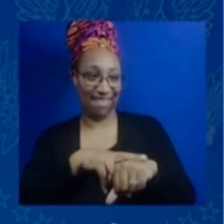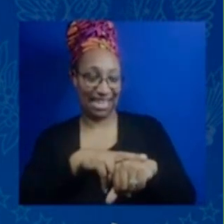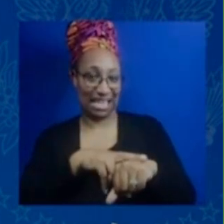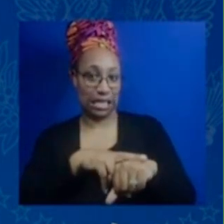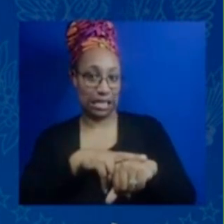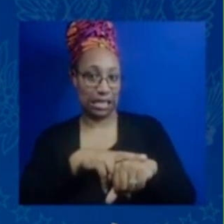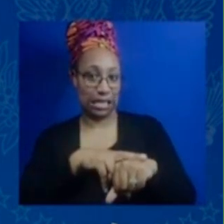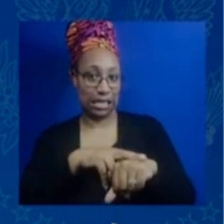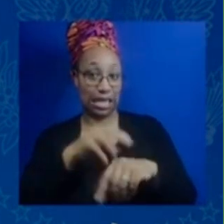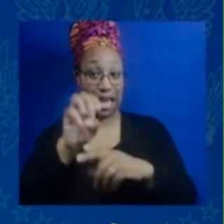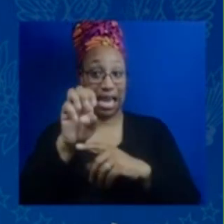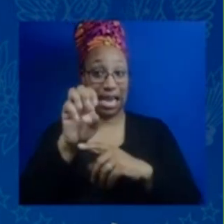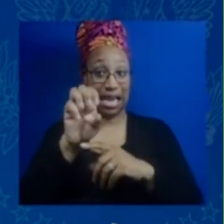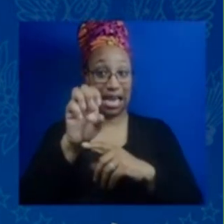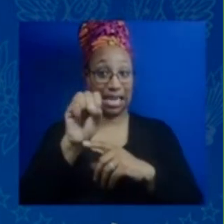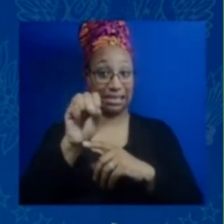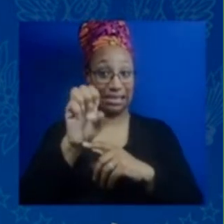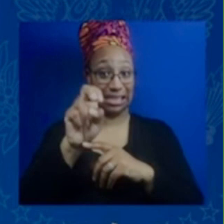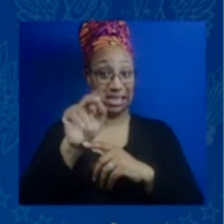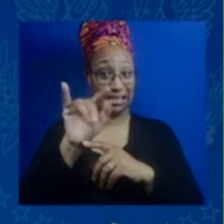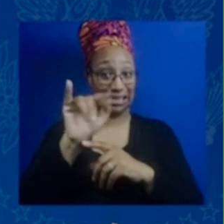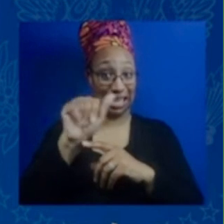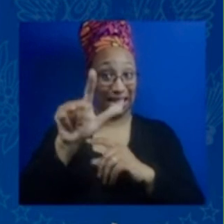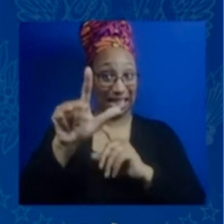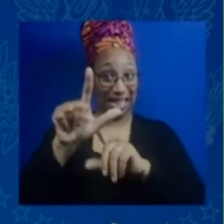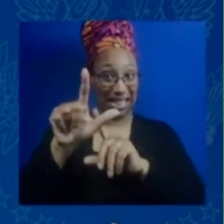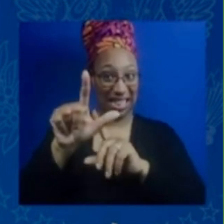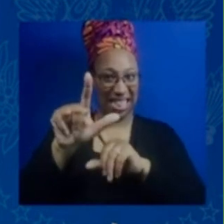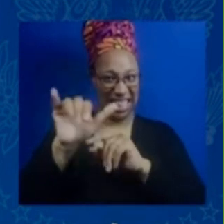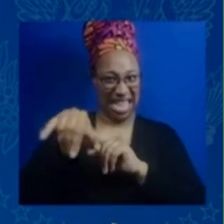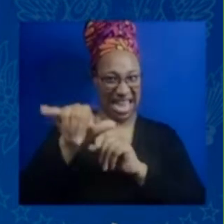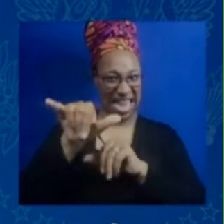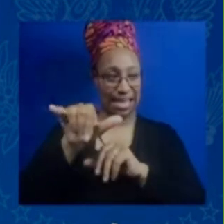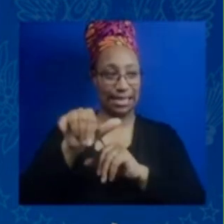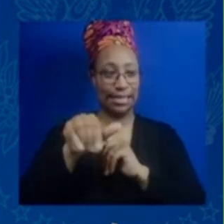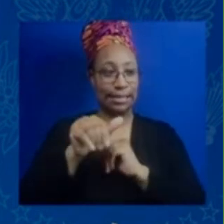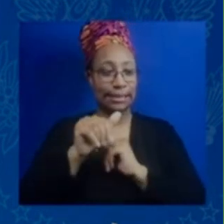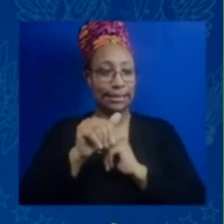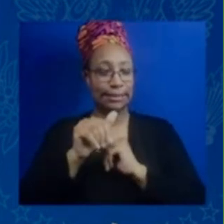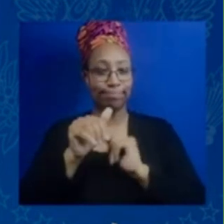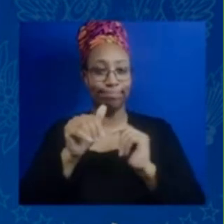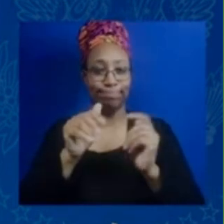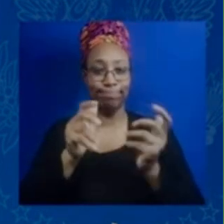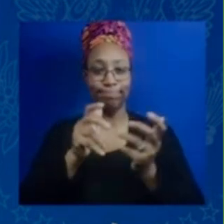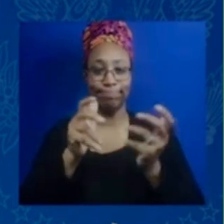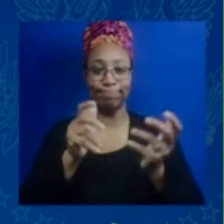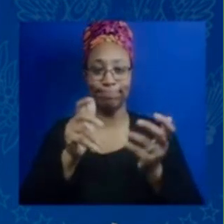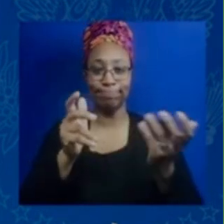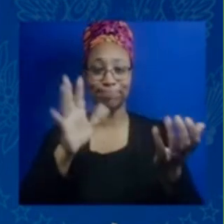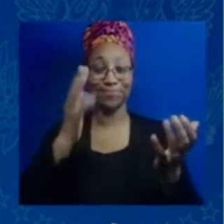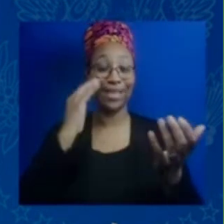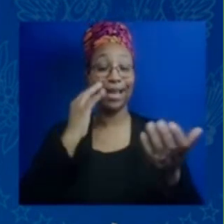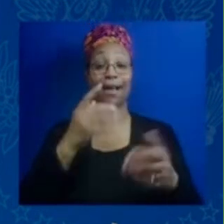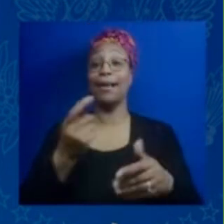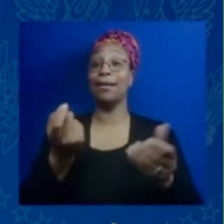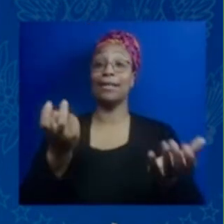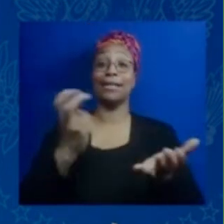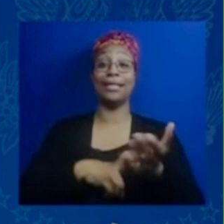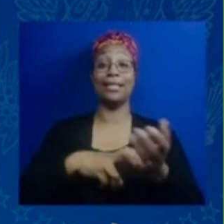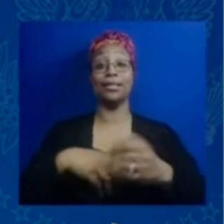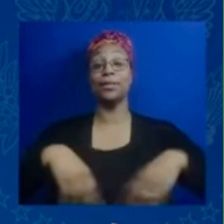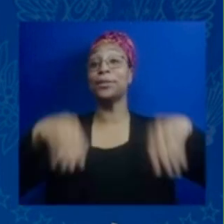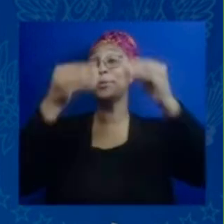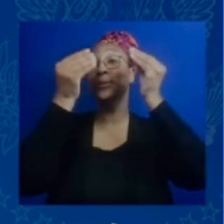as much as I would love for everyone to wake up and put on their favorite lip bar lipstick you know